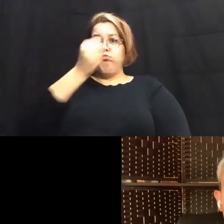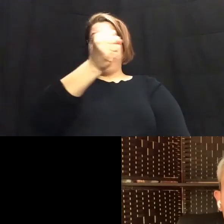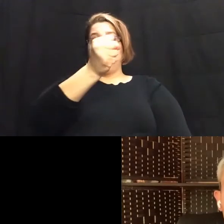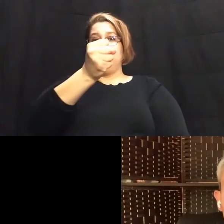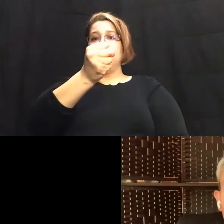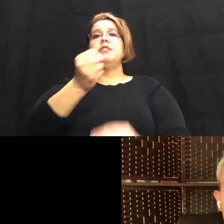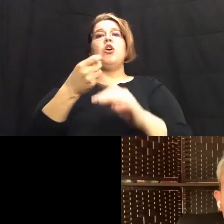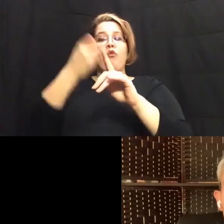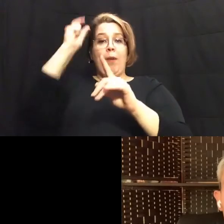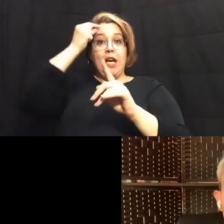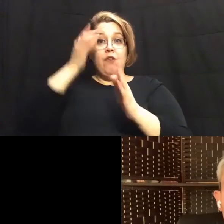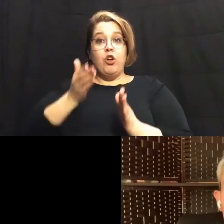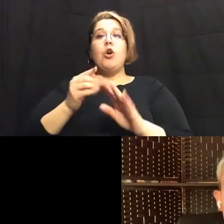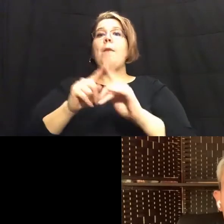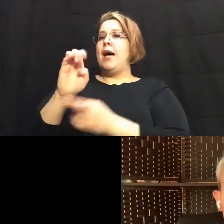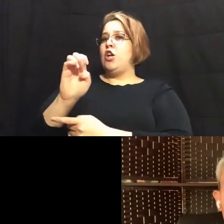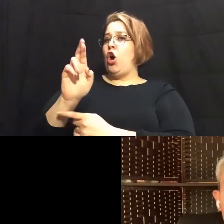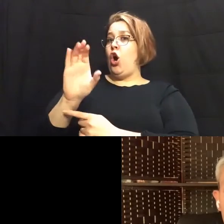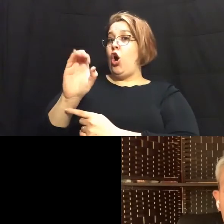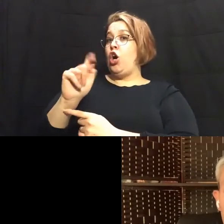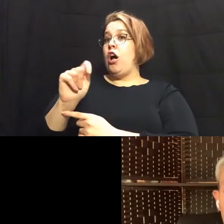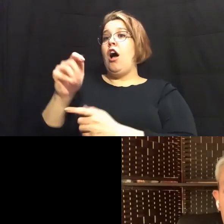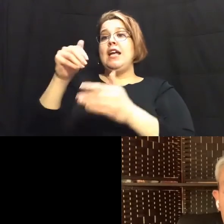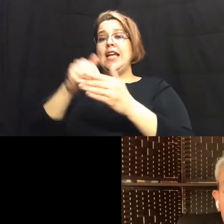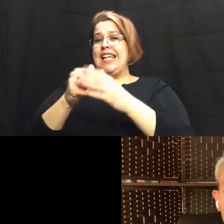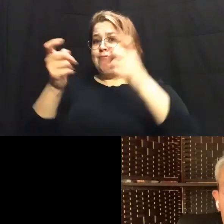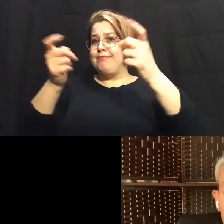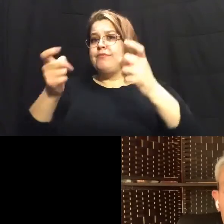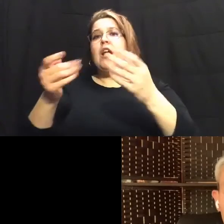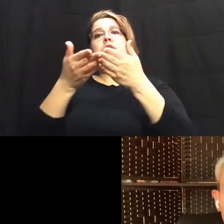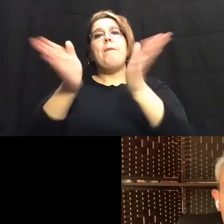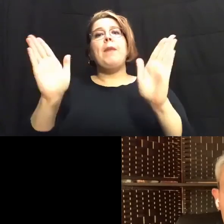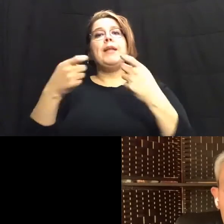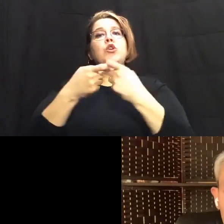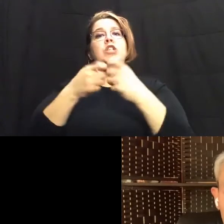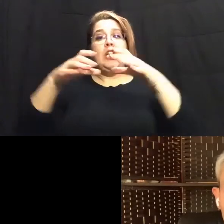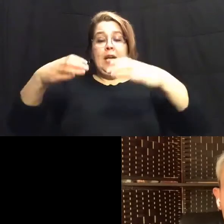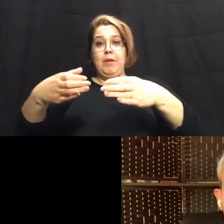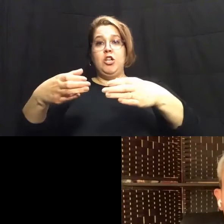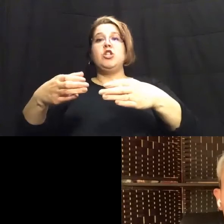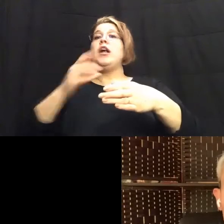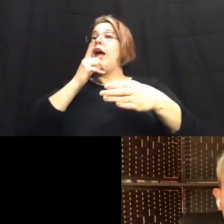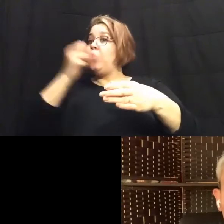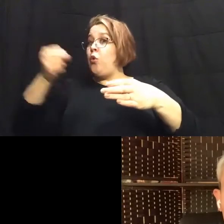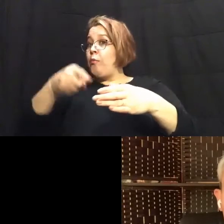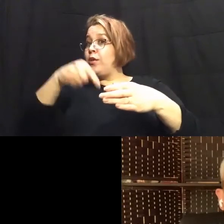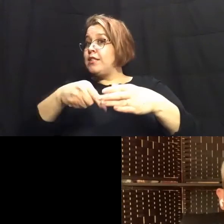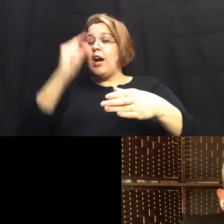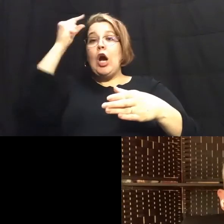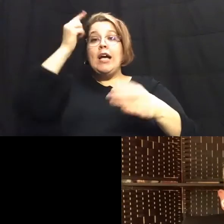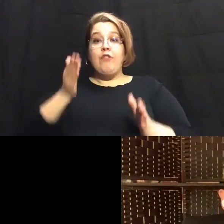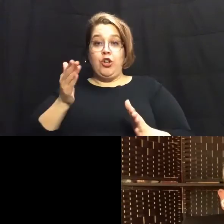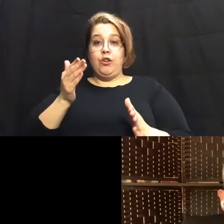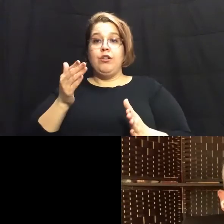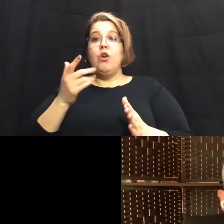ultimately ercott falls within the jurisdiction of the public utility commission whose whose members are appointed by the governor we are calling